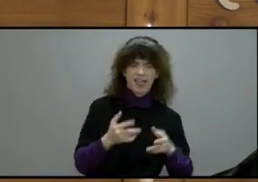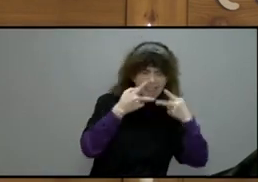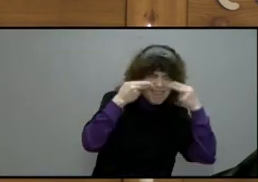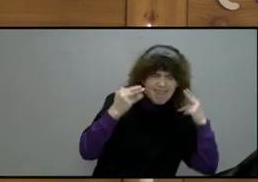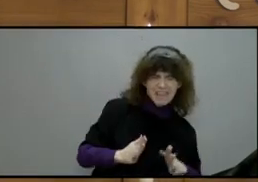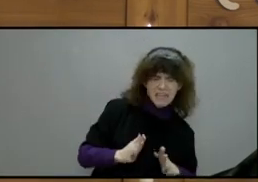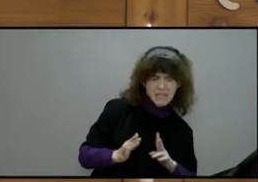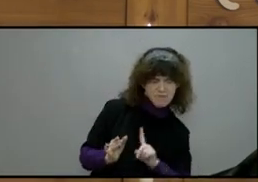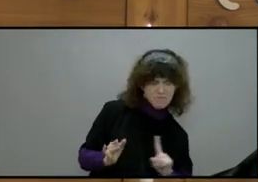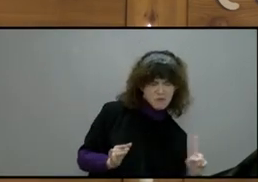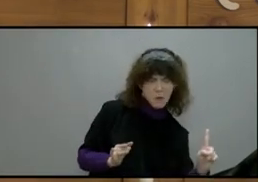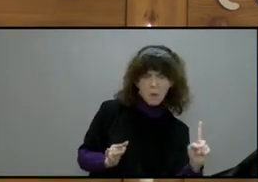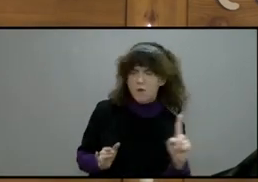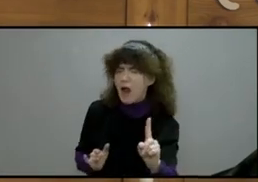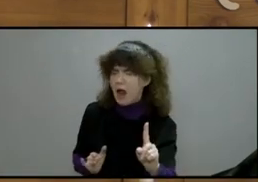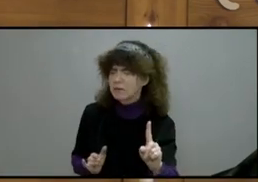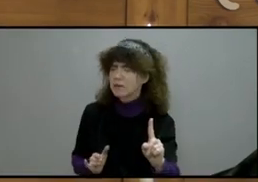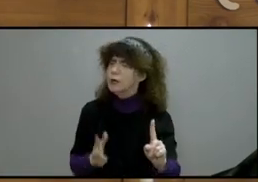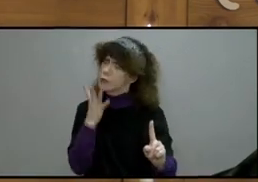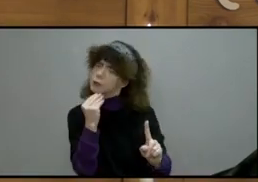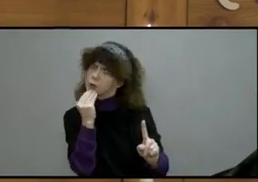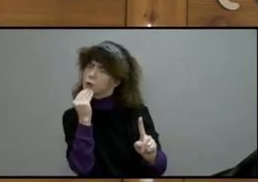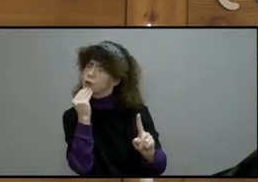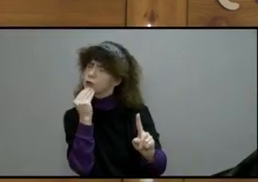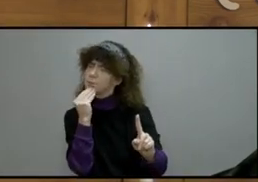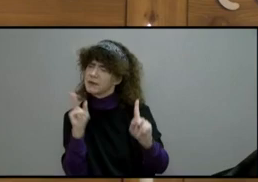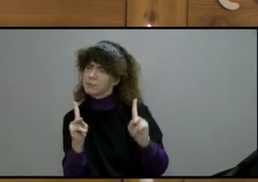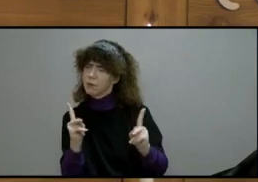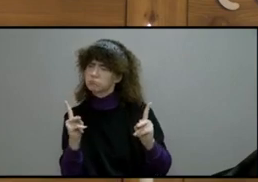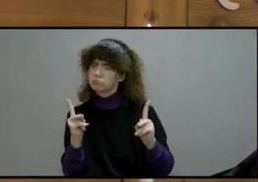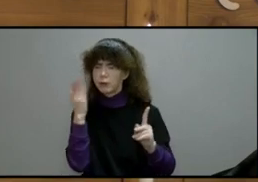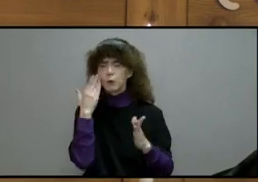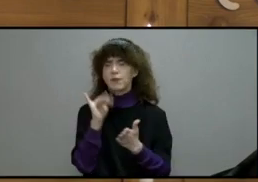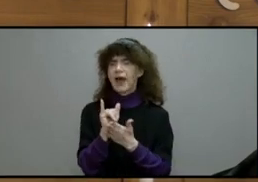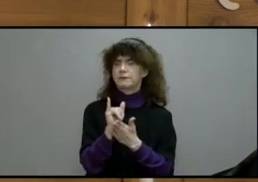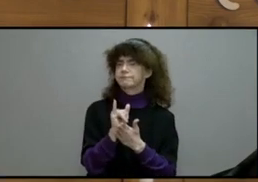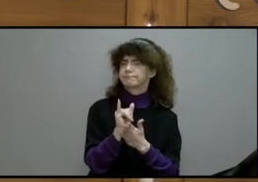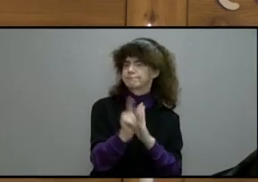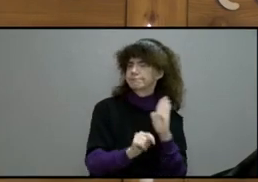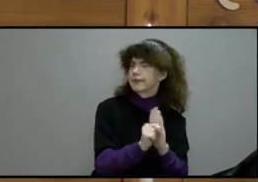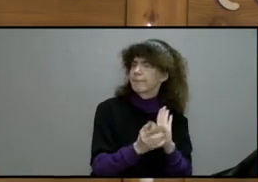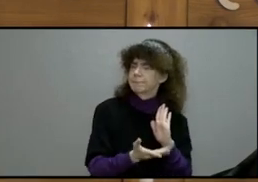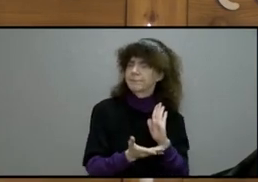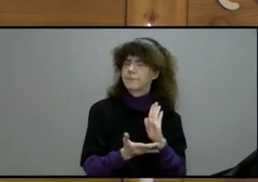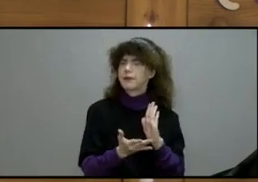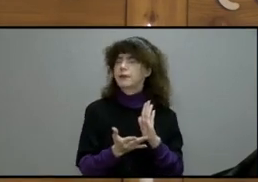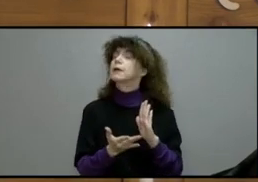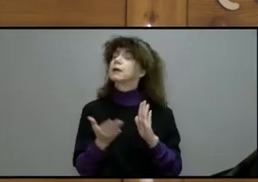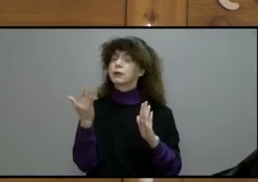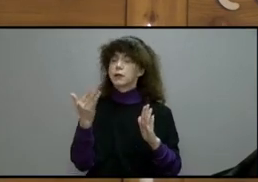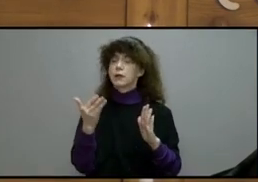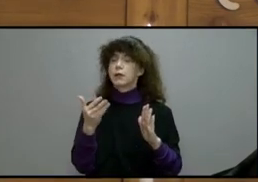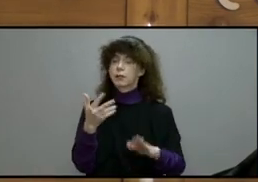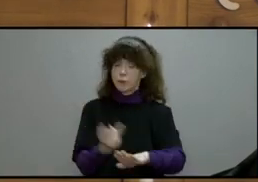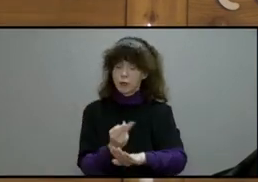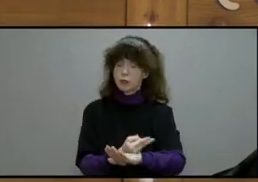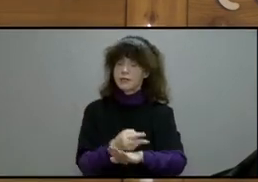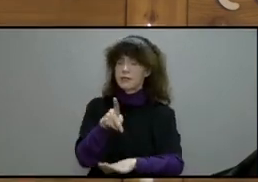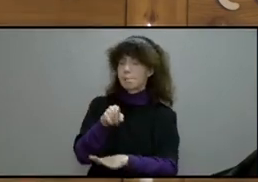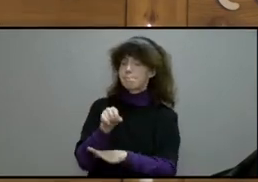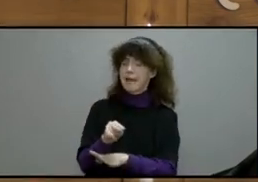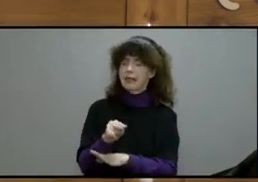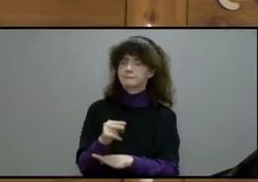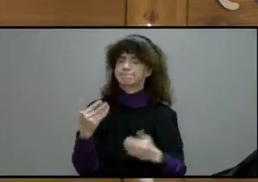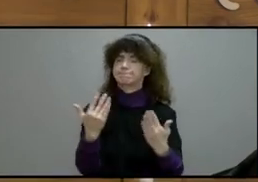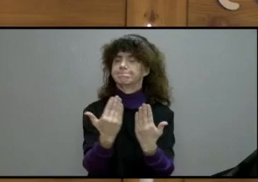would all be familiar to Jews. The sheep pen consisted of four high walls surmounted